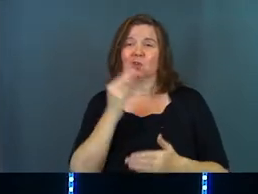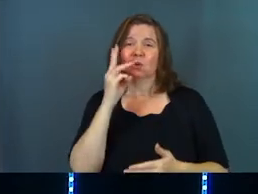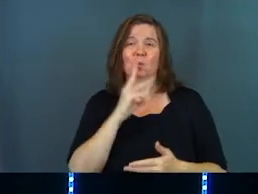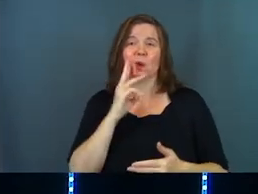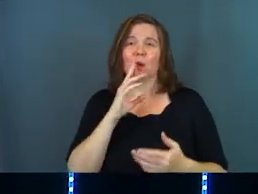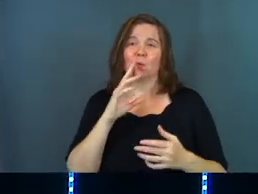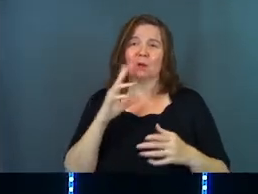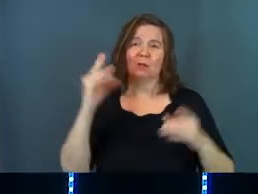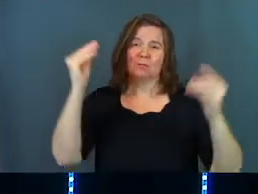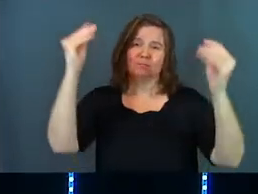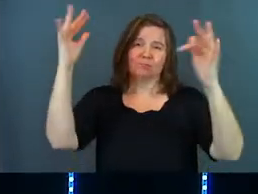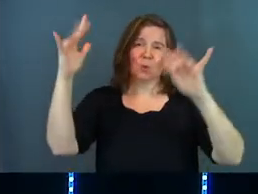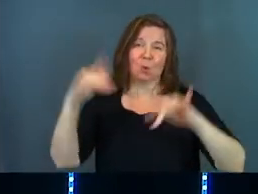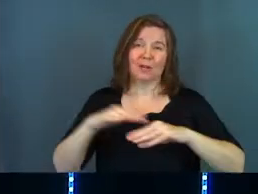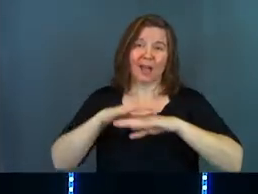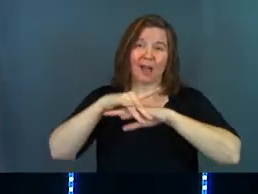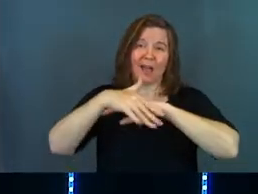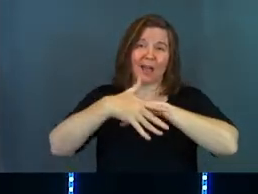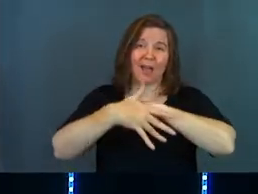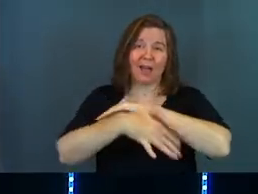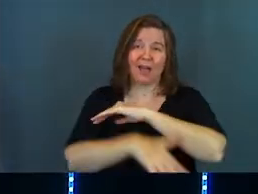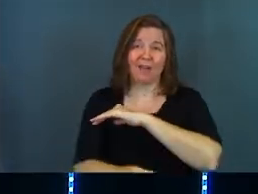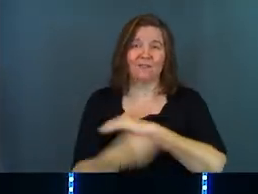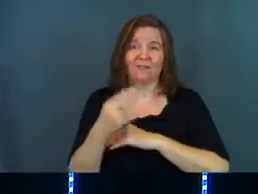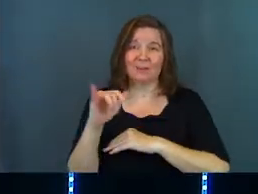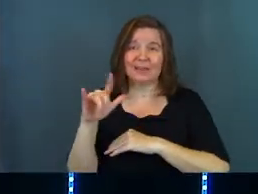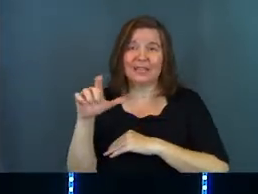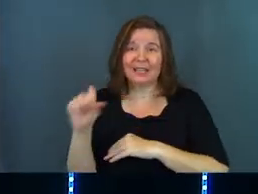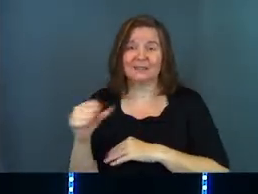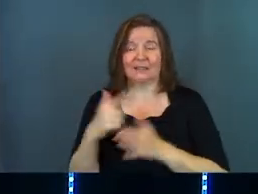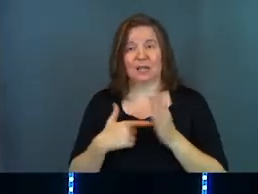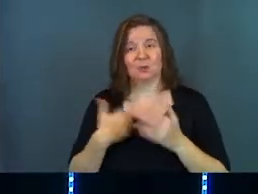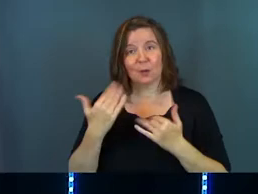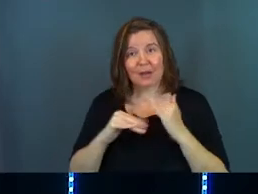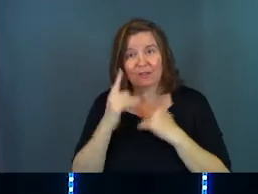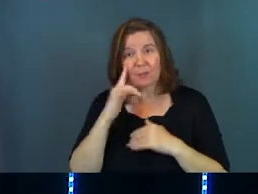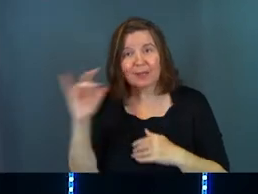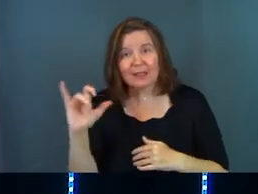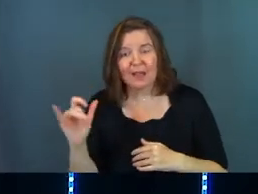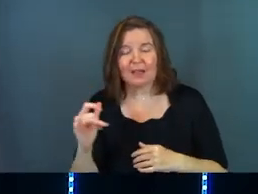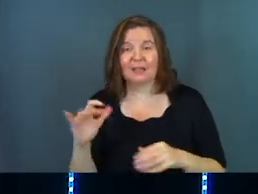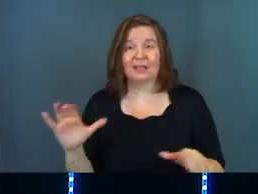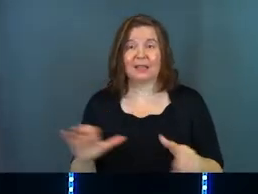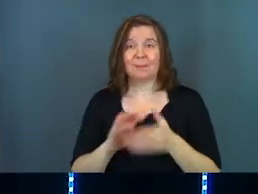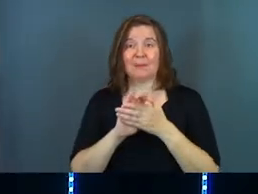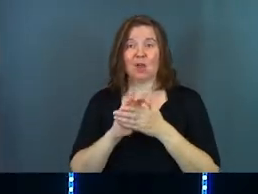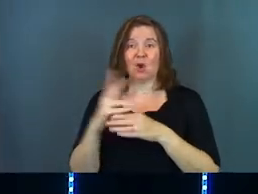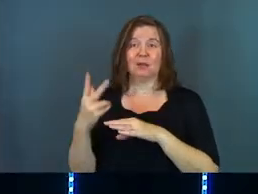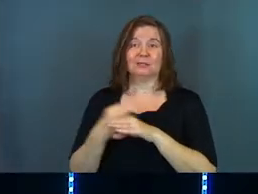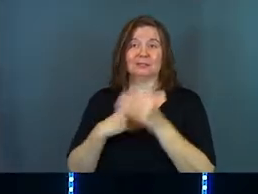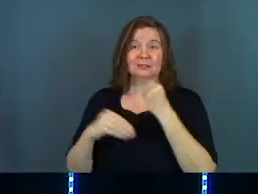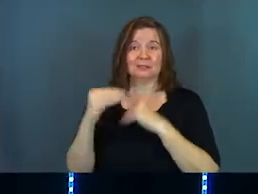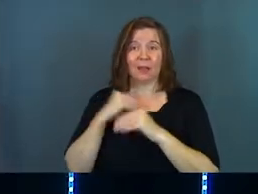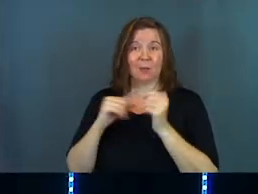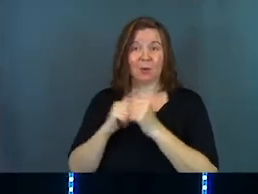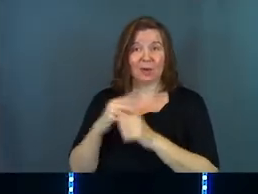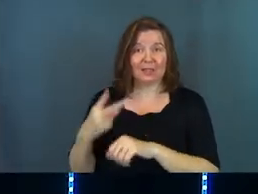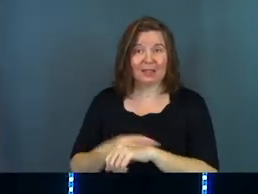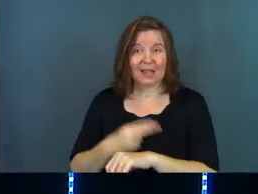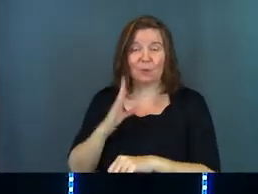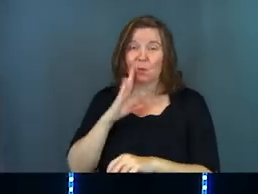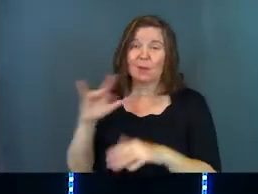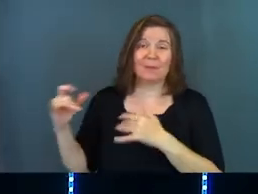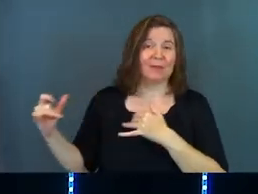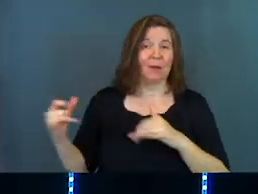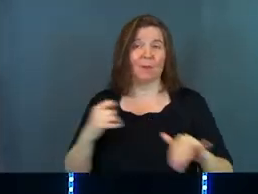wine is going to pour down from the hills. That's what heaven's going to be like. The marriage supper of the lamb, it's going to